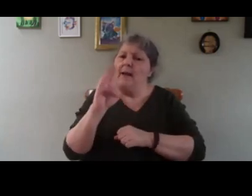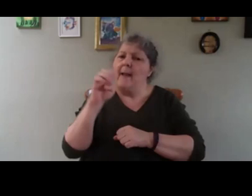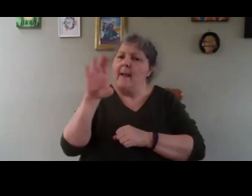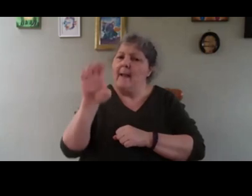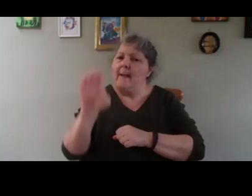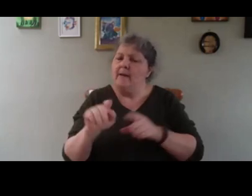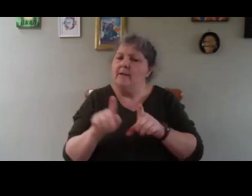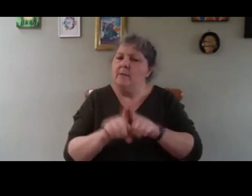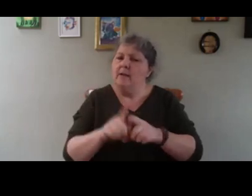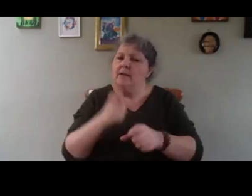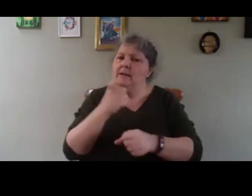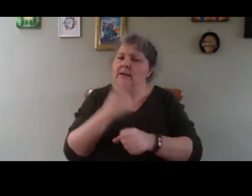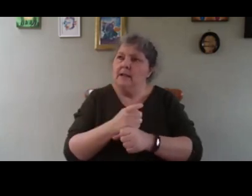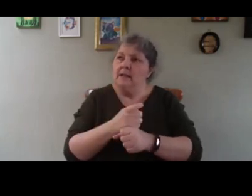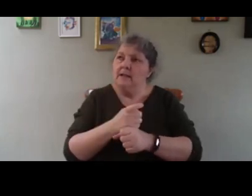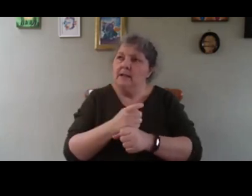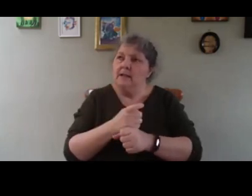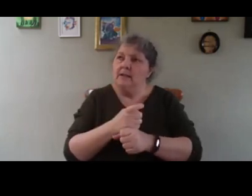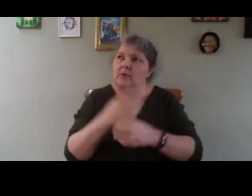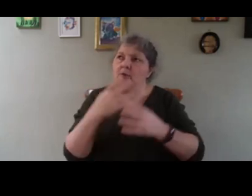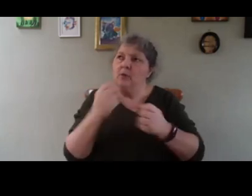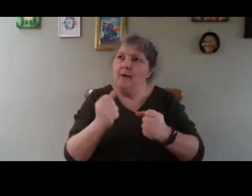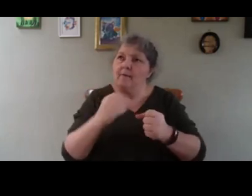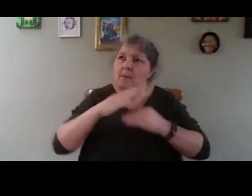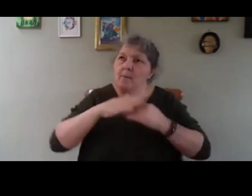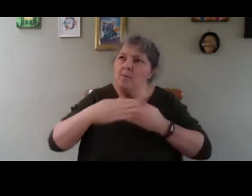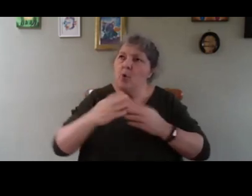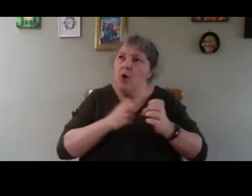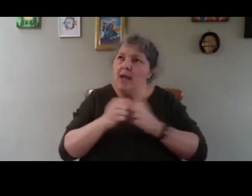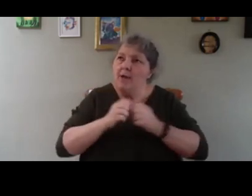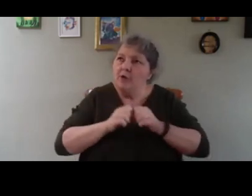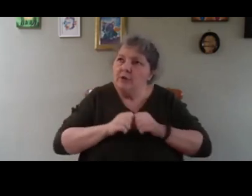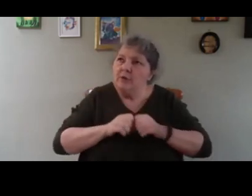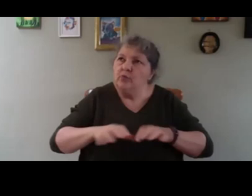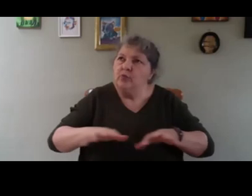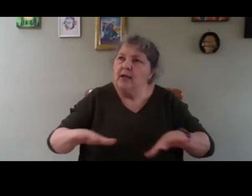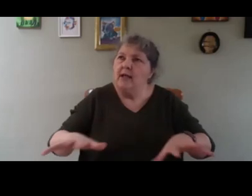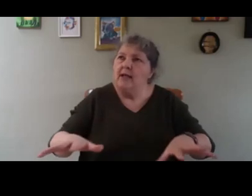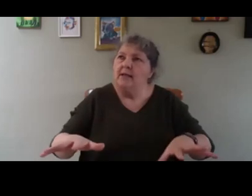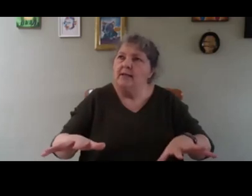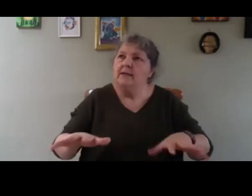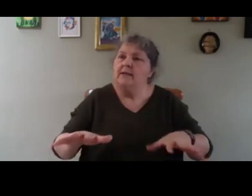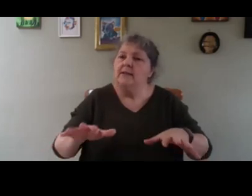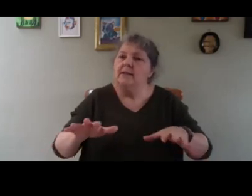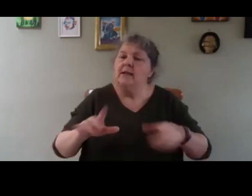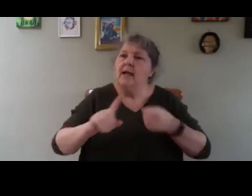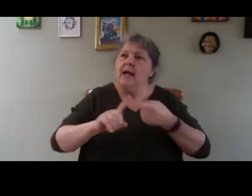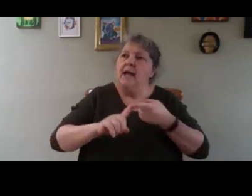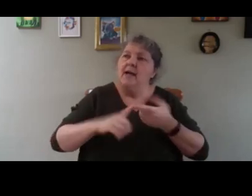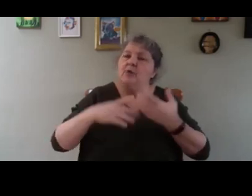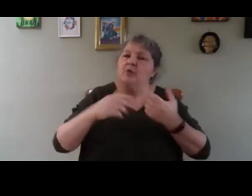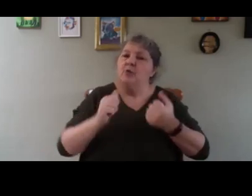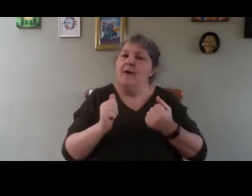Then to have even more energy spreading and to have a buffer